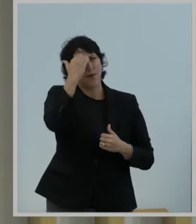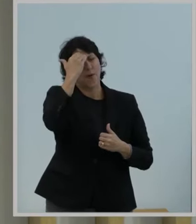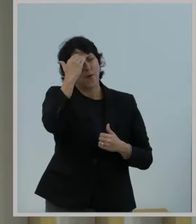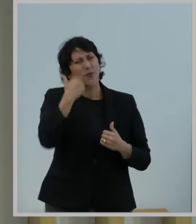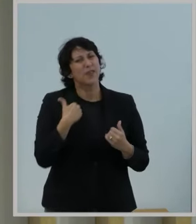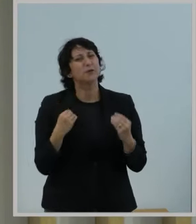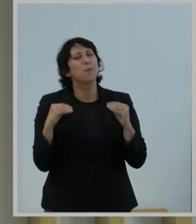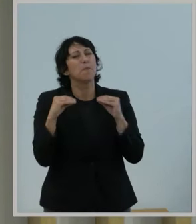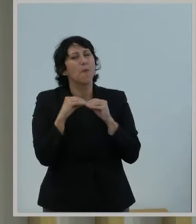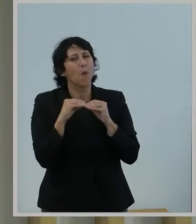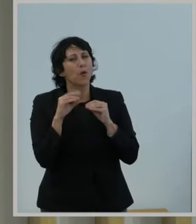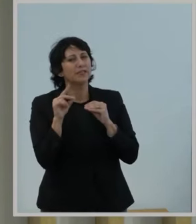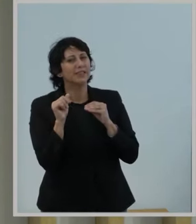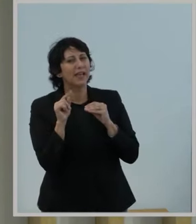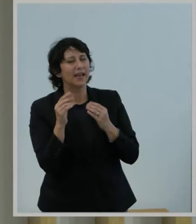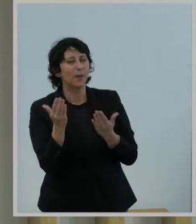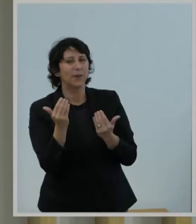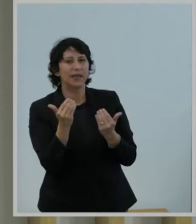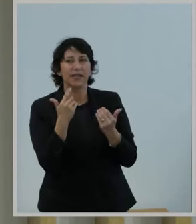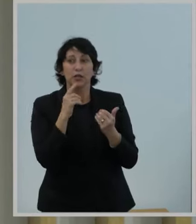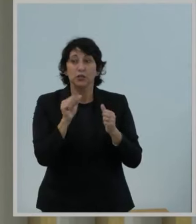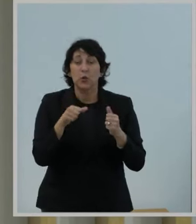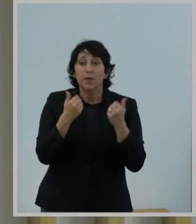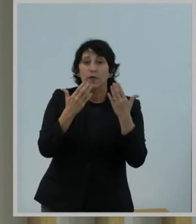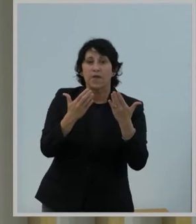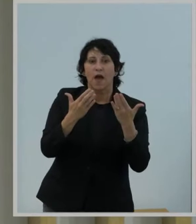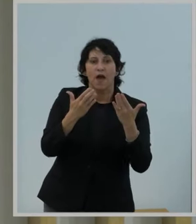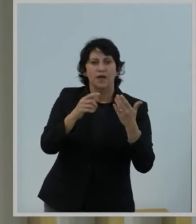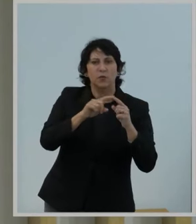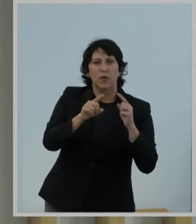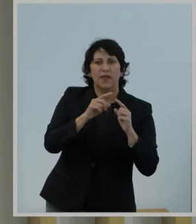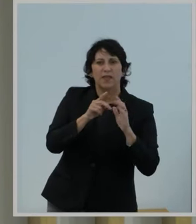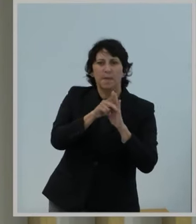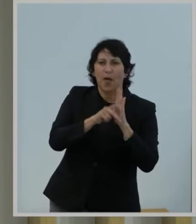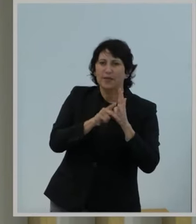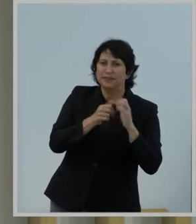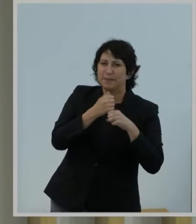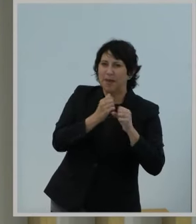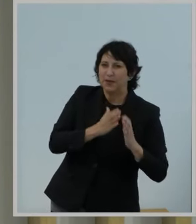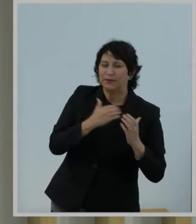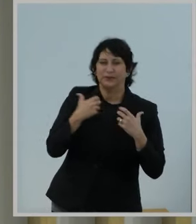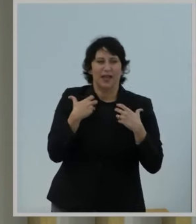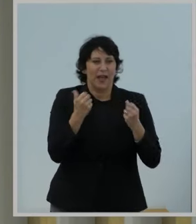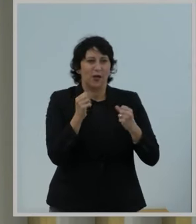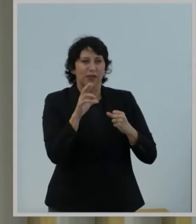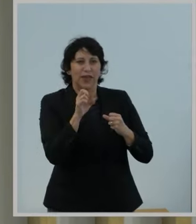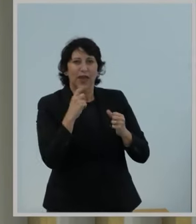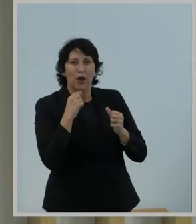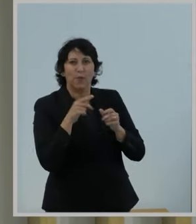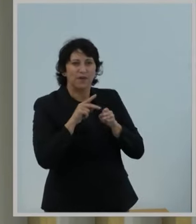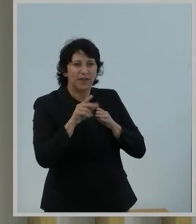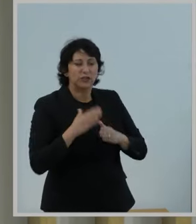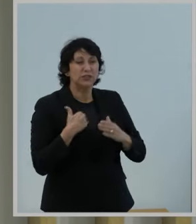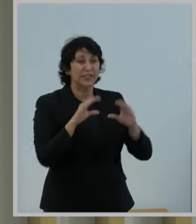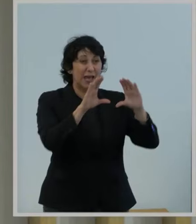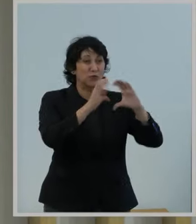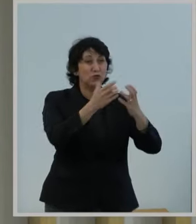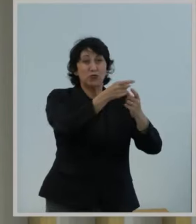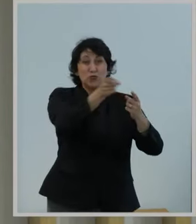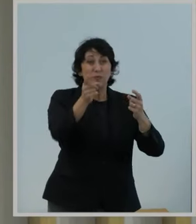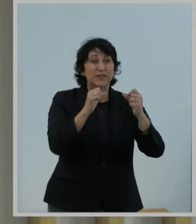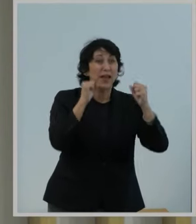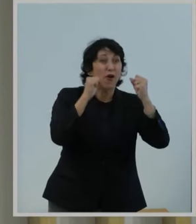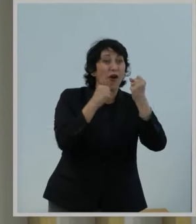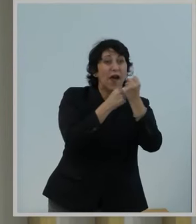more we can do with this data so that it provides policy makers, health care professionals, and groups advocating for better outcomes for